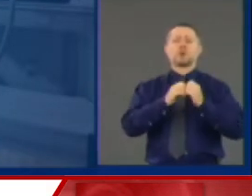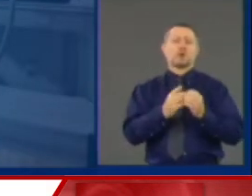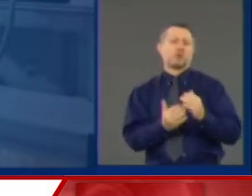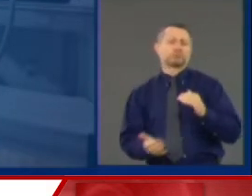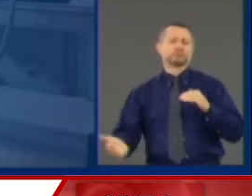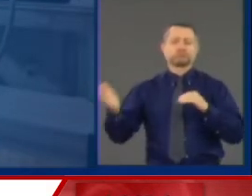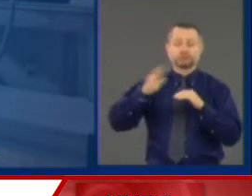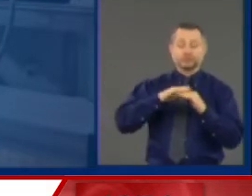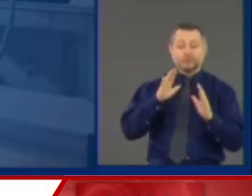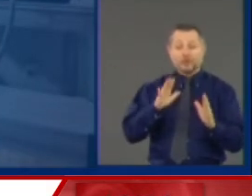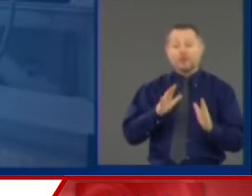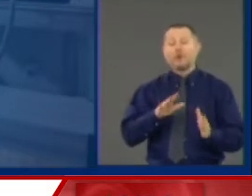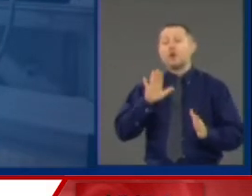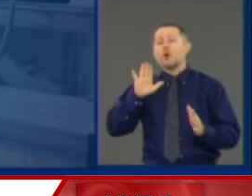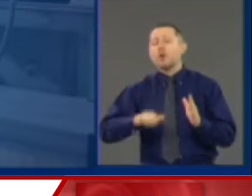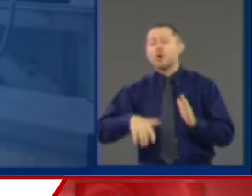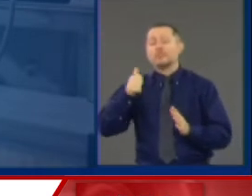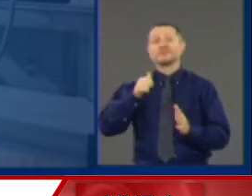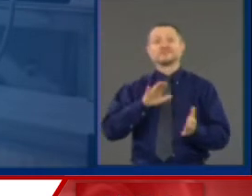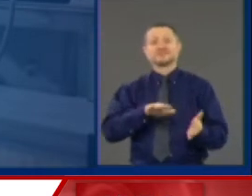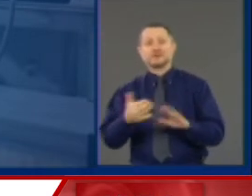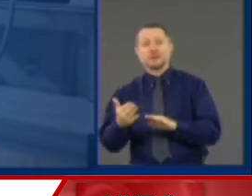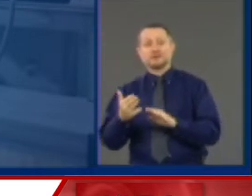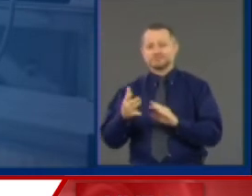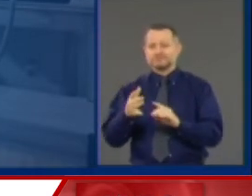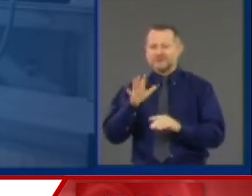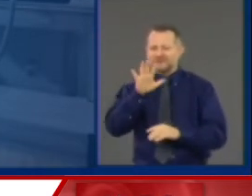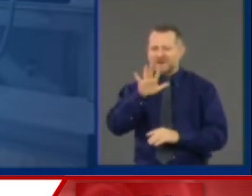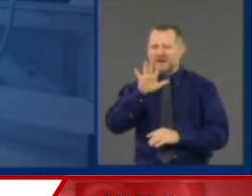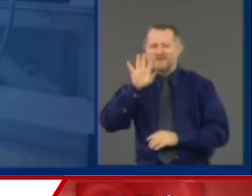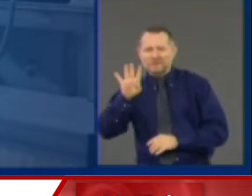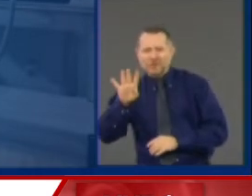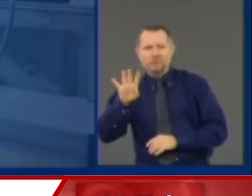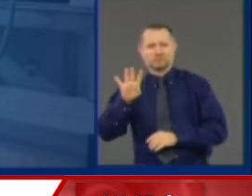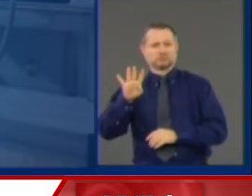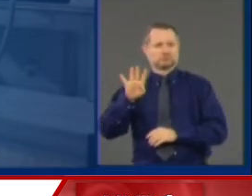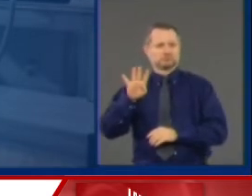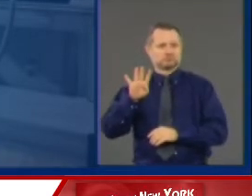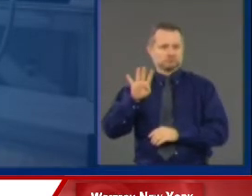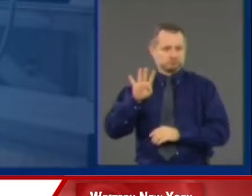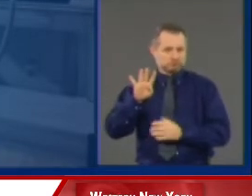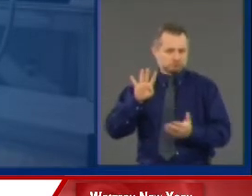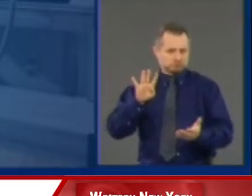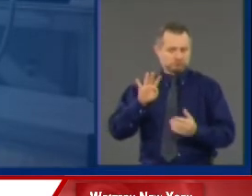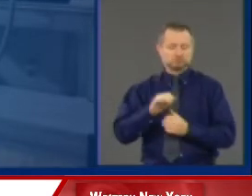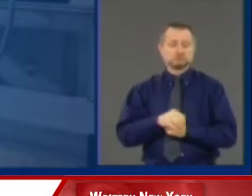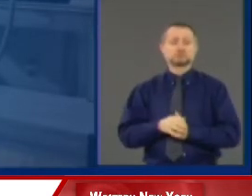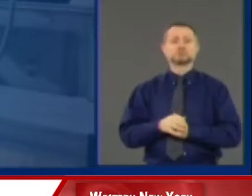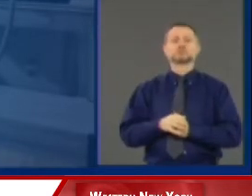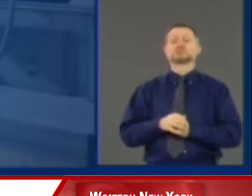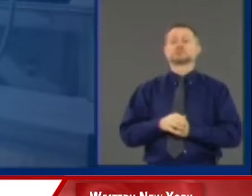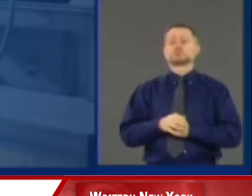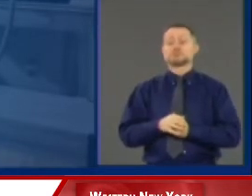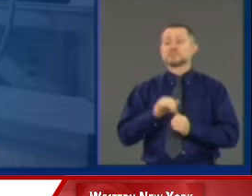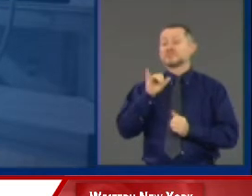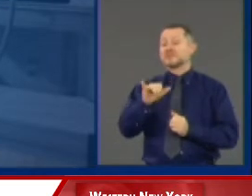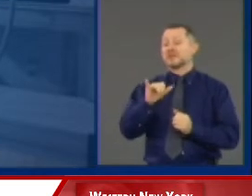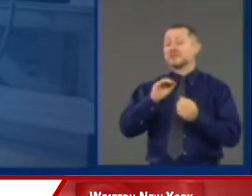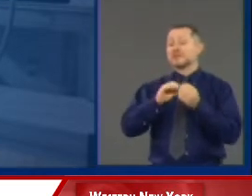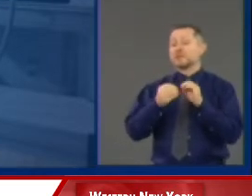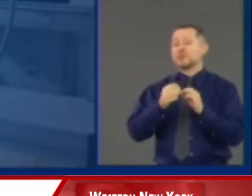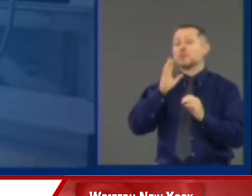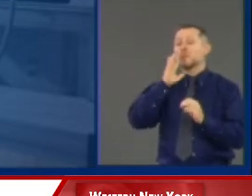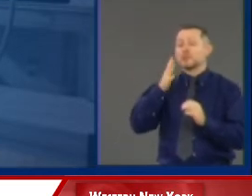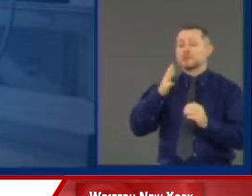deaths that we've ever had at 54. And there will be a level at which that number can't